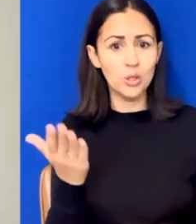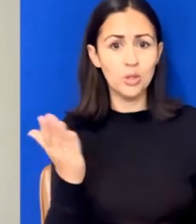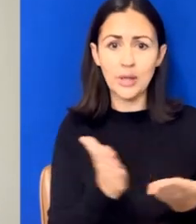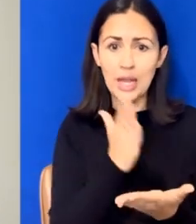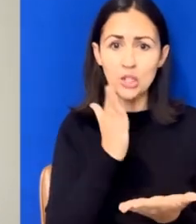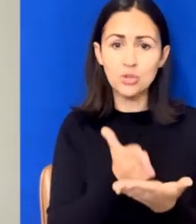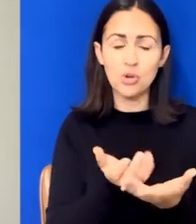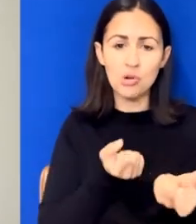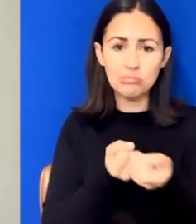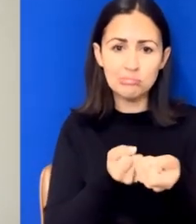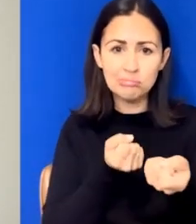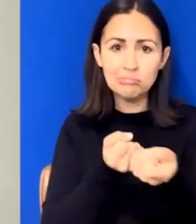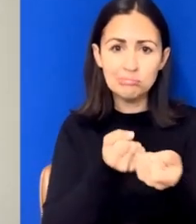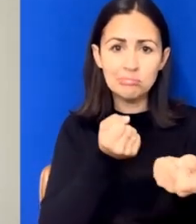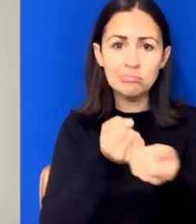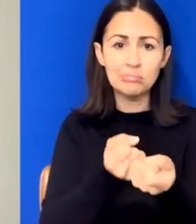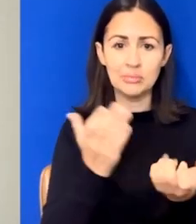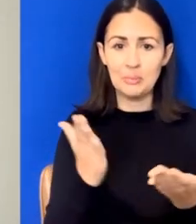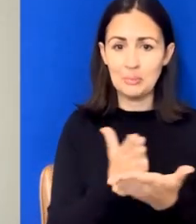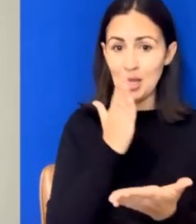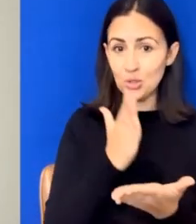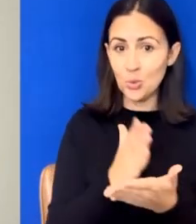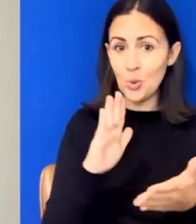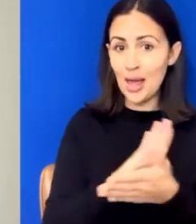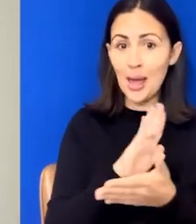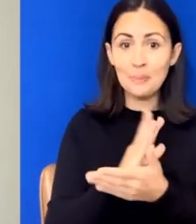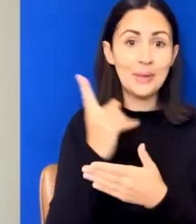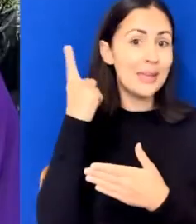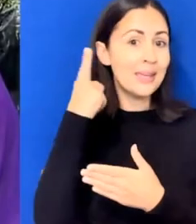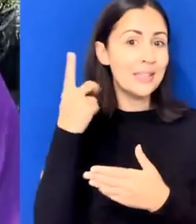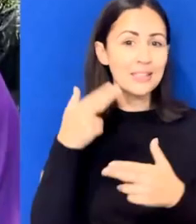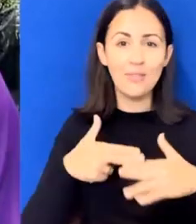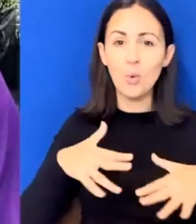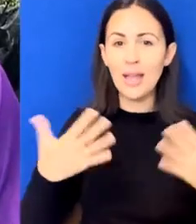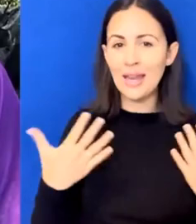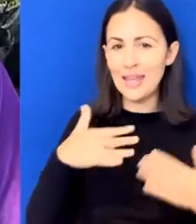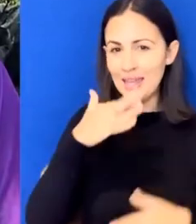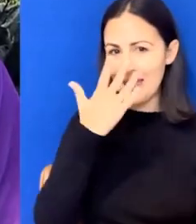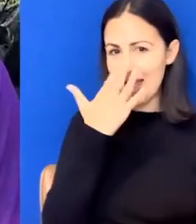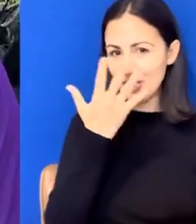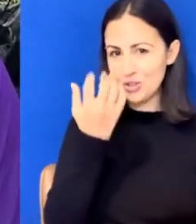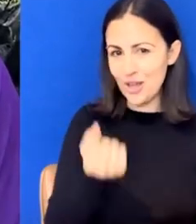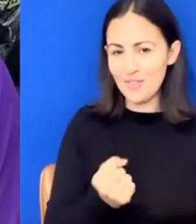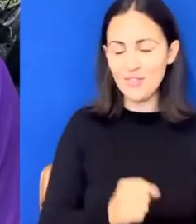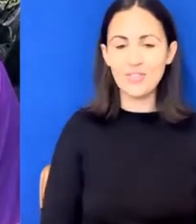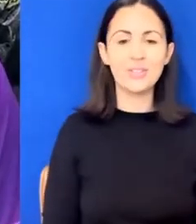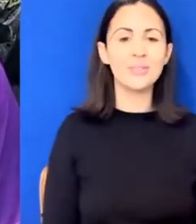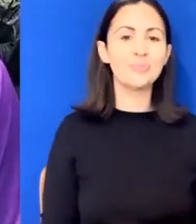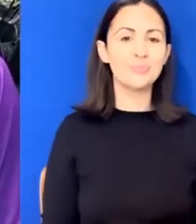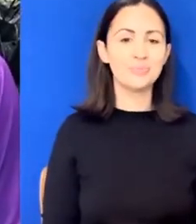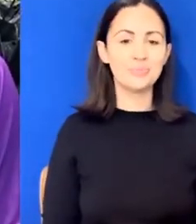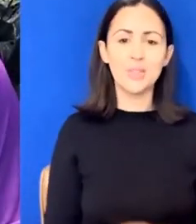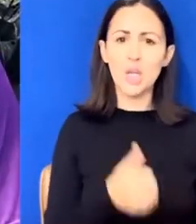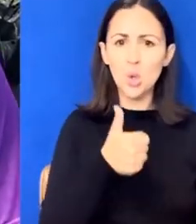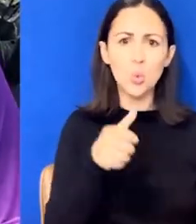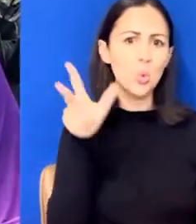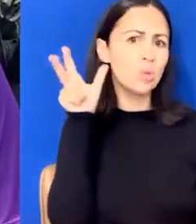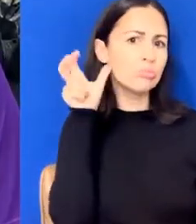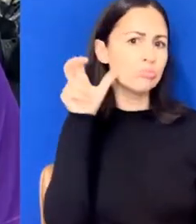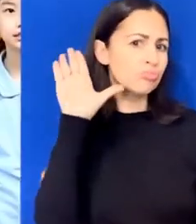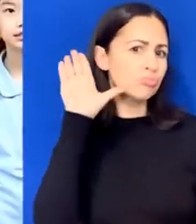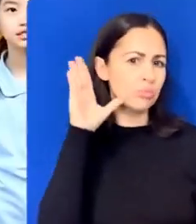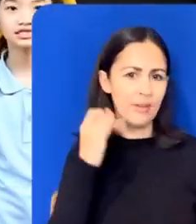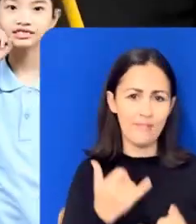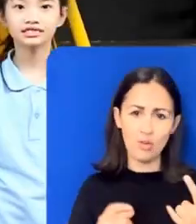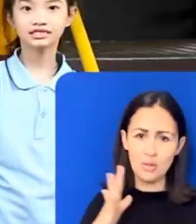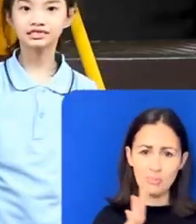support the importance of happy ears for early years. Good hearing and communication are important at all stages of